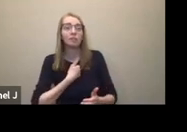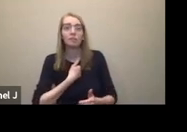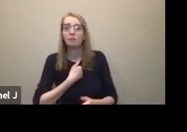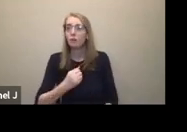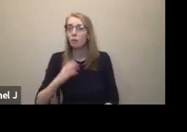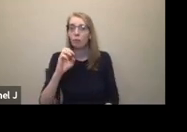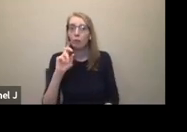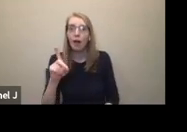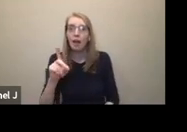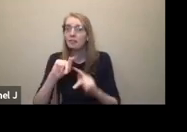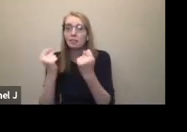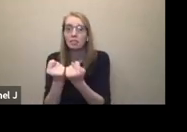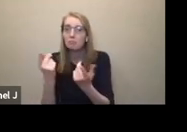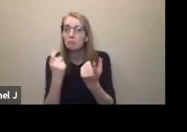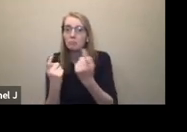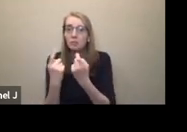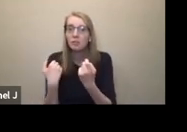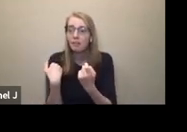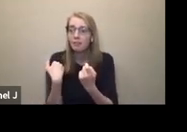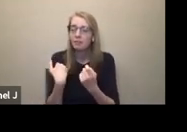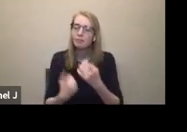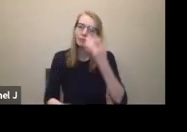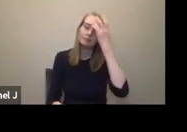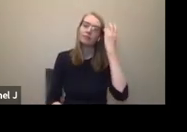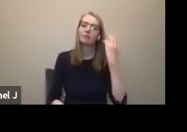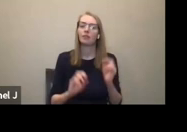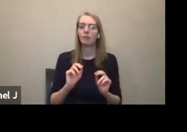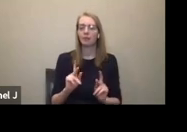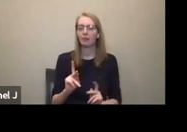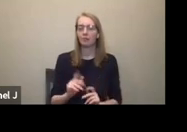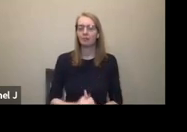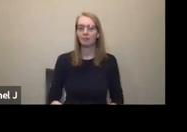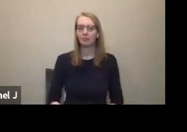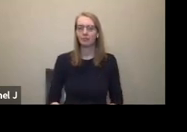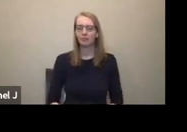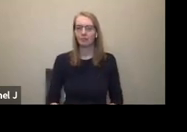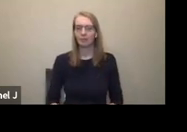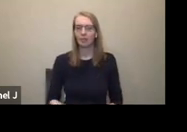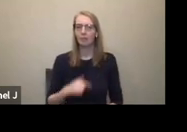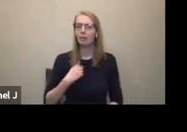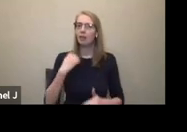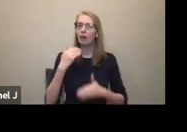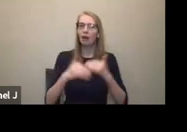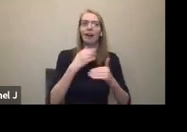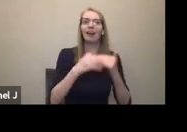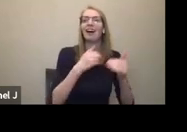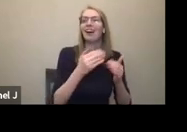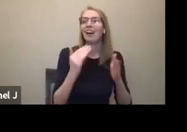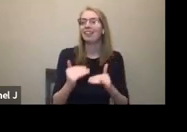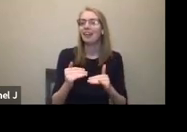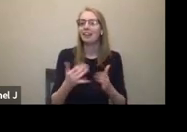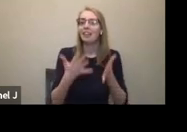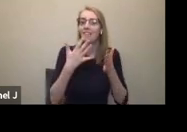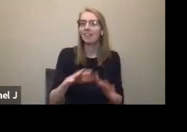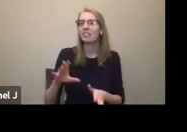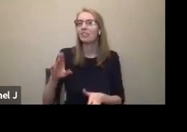team? No, good. Okay, I'll me just go on. And then I'll let you summarize everything at the end there, Brad. Sorry. I just want to make